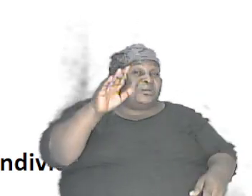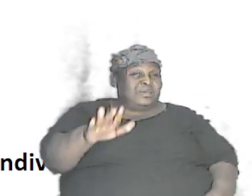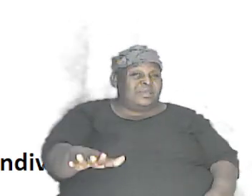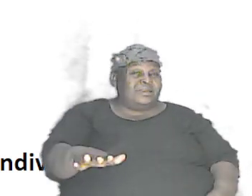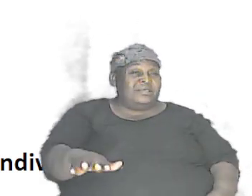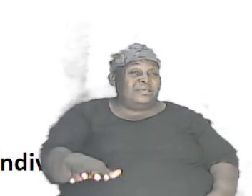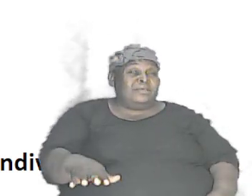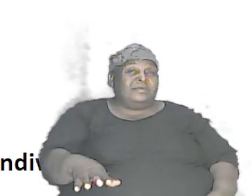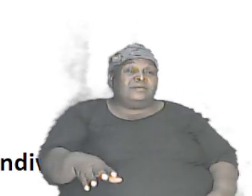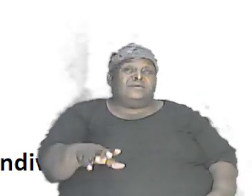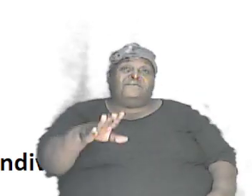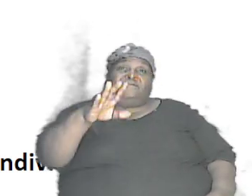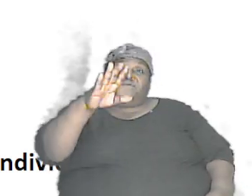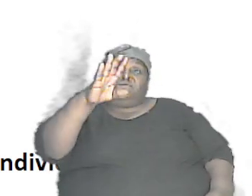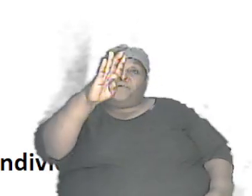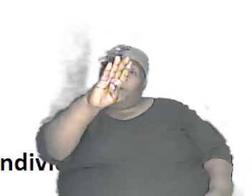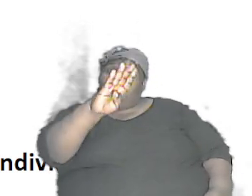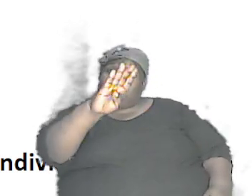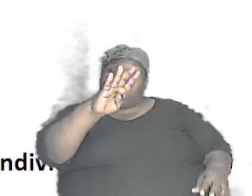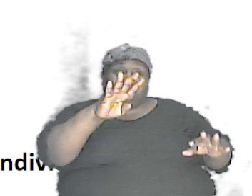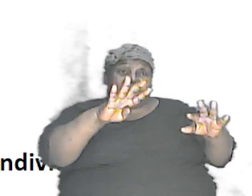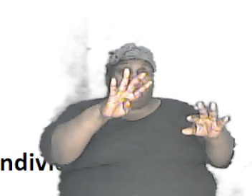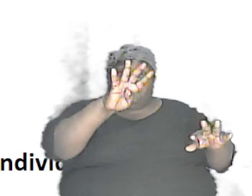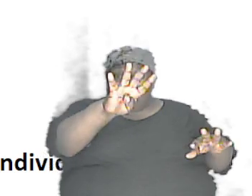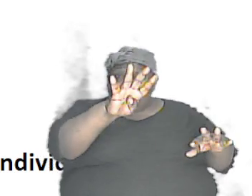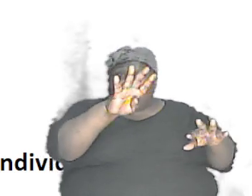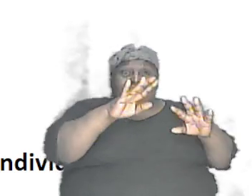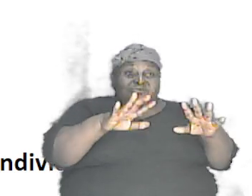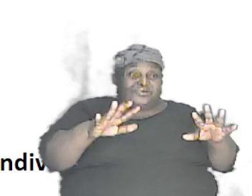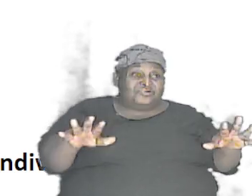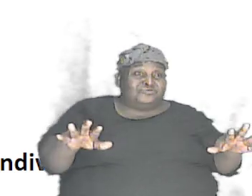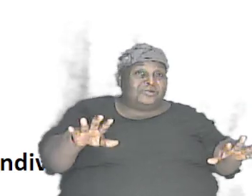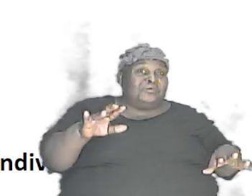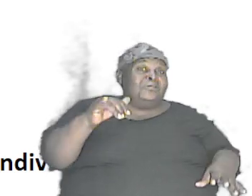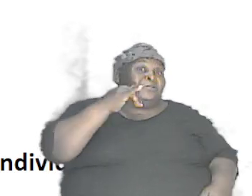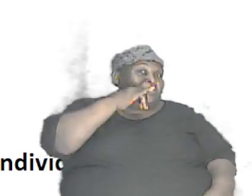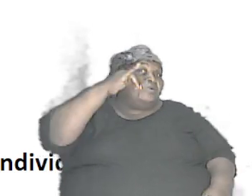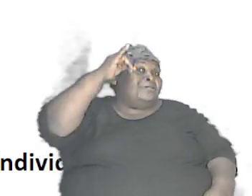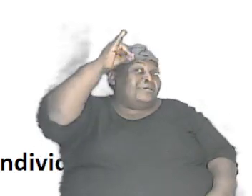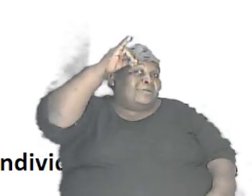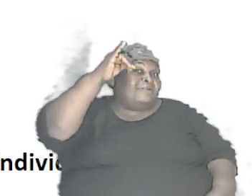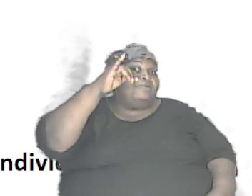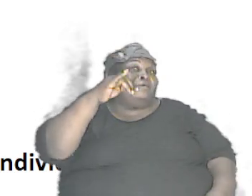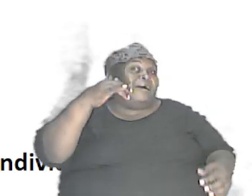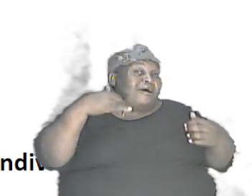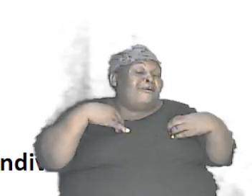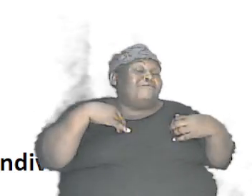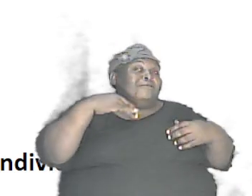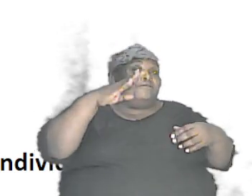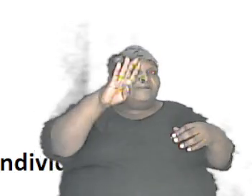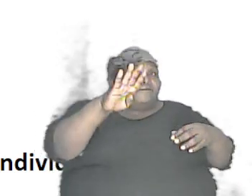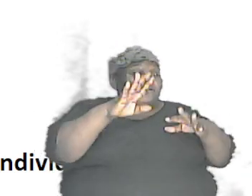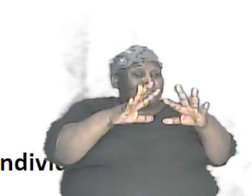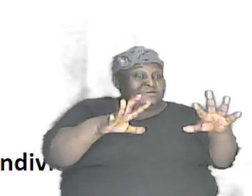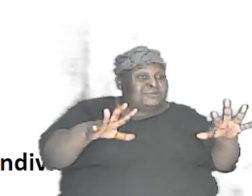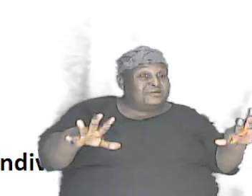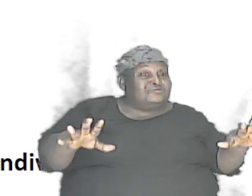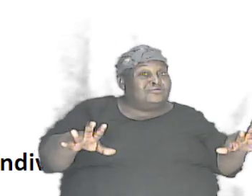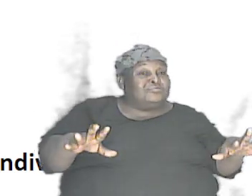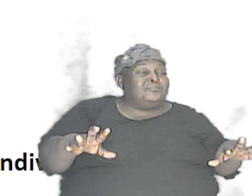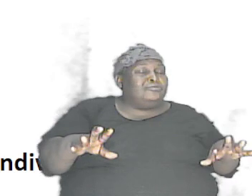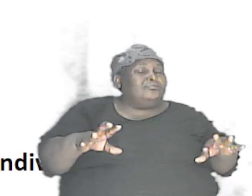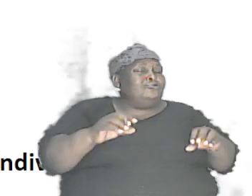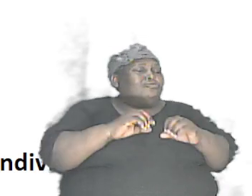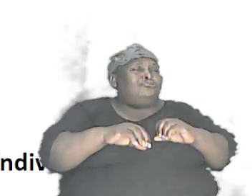another child. Remember now we're talking about Jamaican parents and we have enough children. So don't feel like these parents